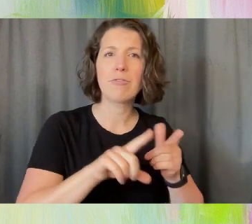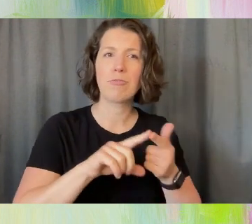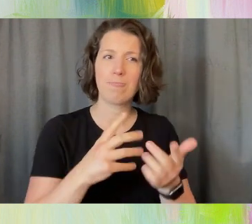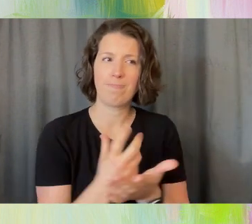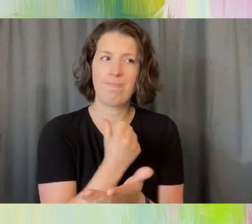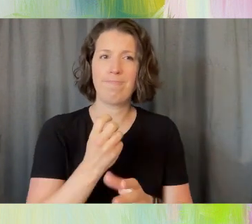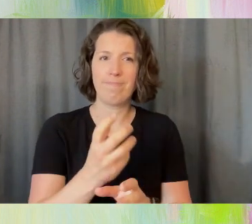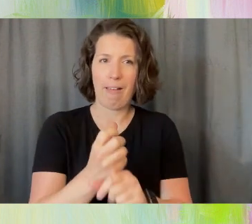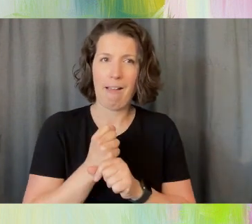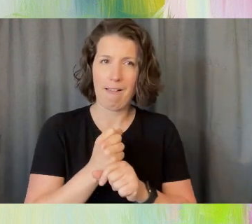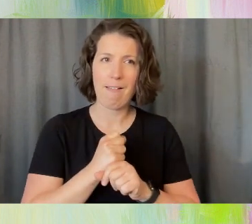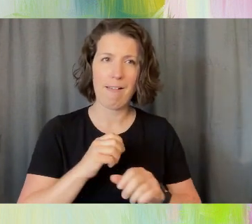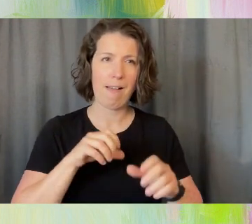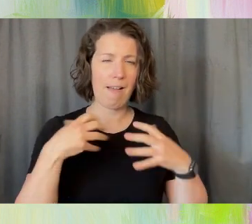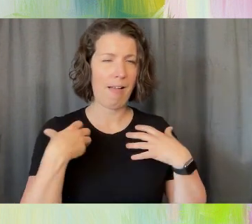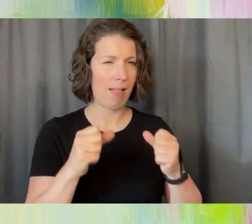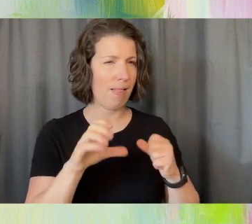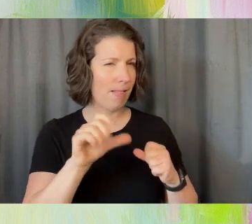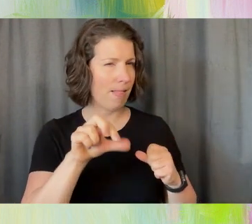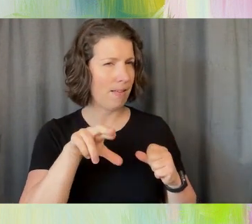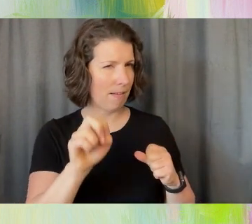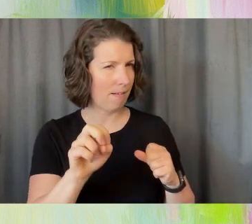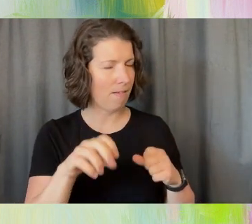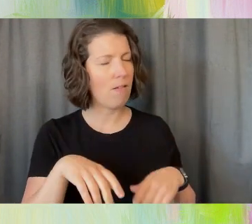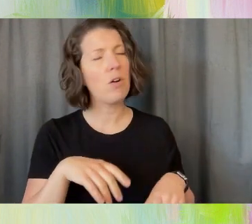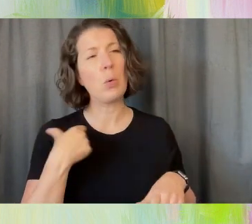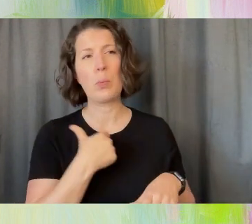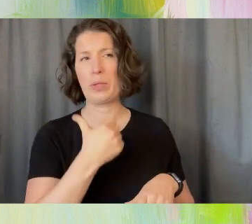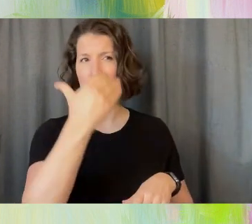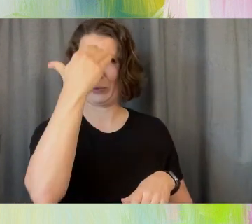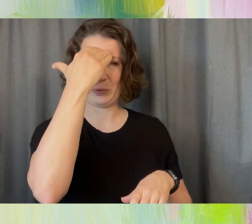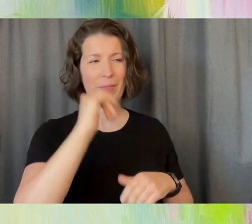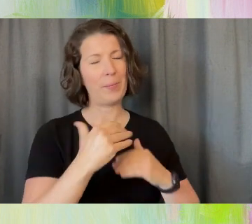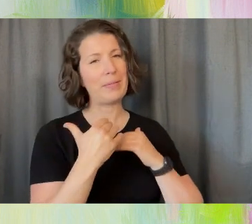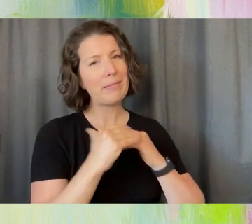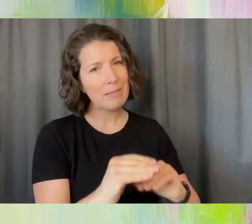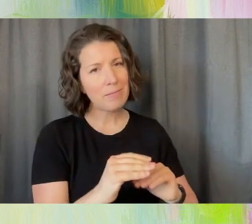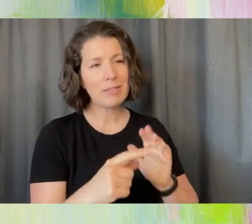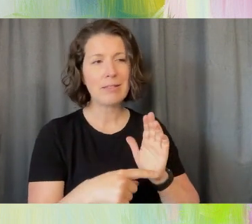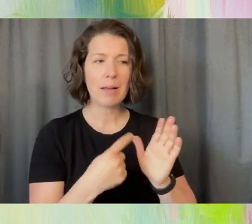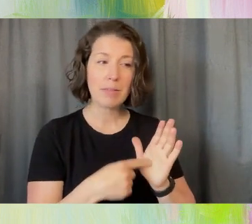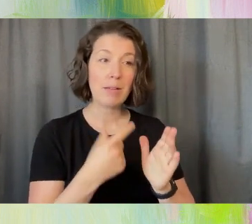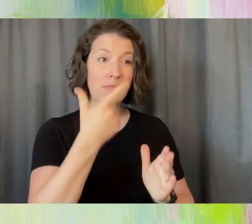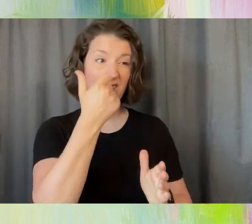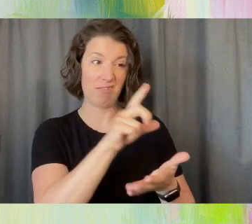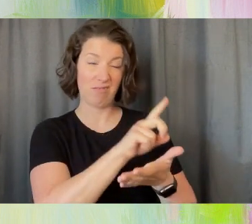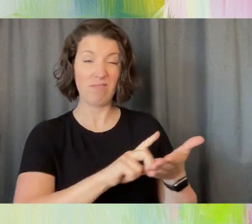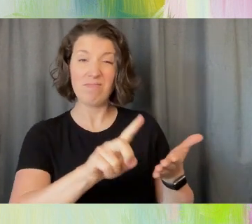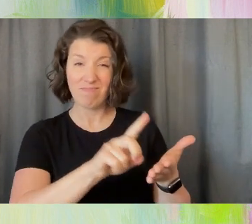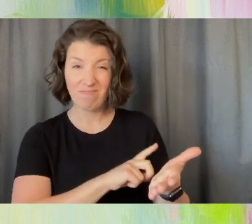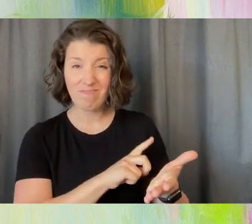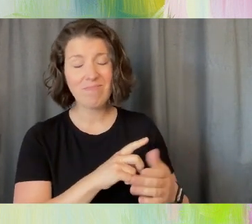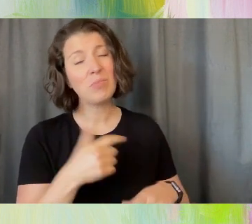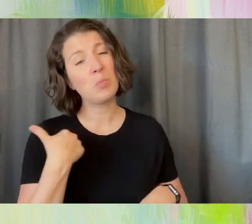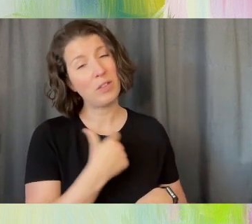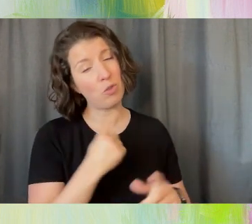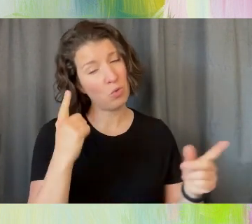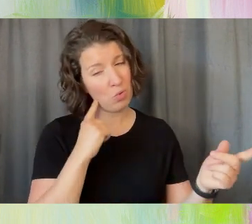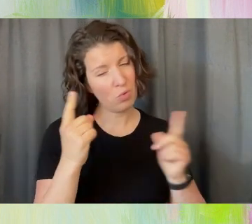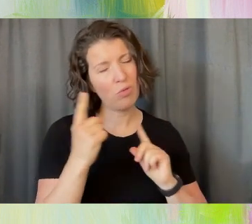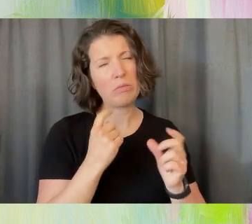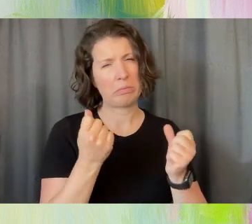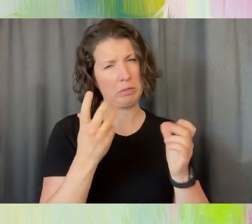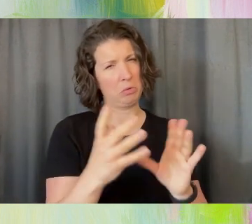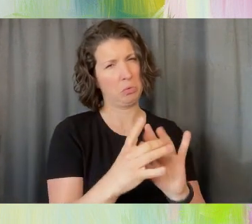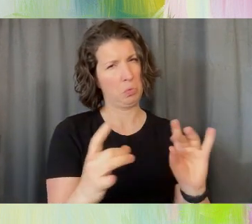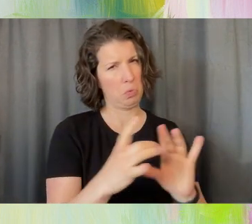knew that the access to healthcare was limited by sometimes discrimination. We've heard a lot of stories. And